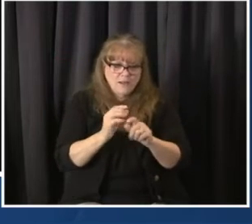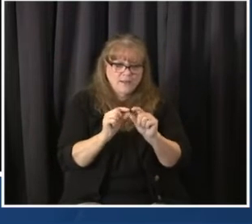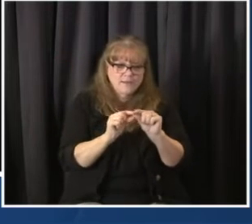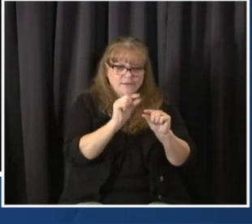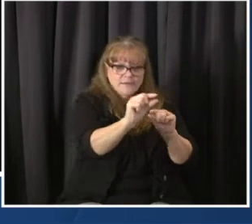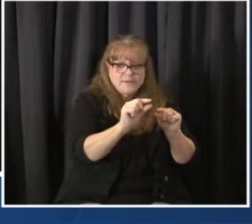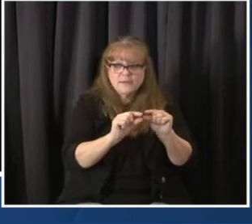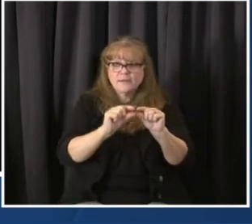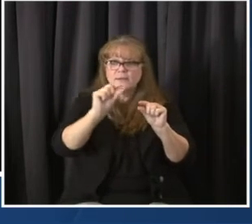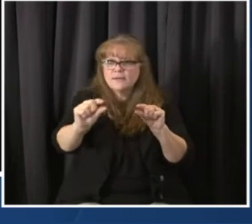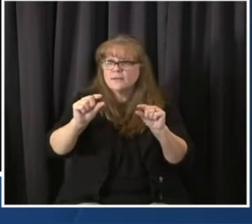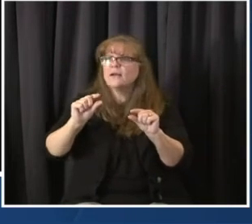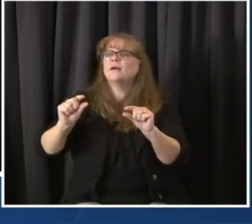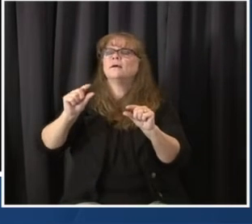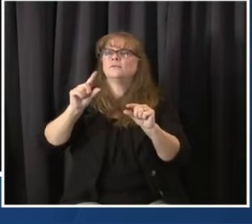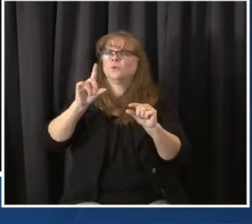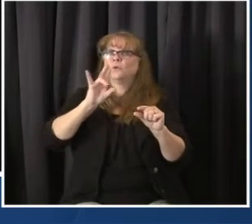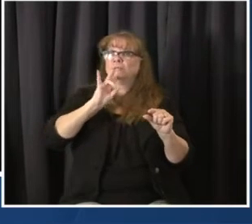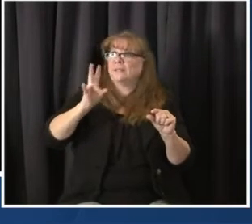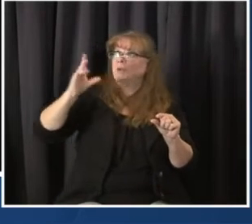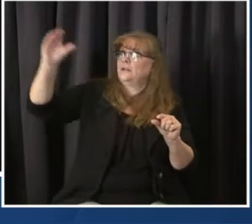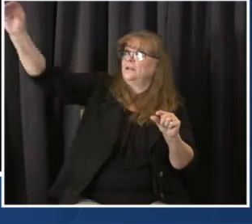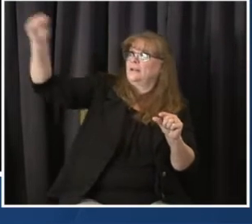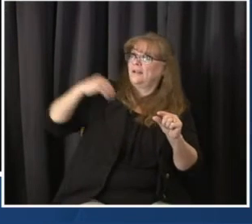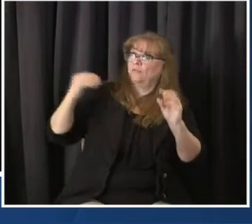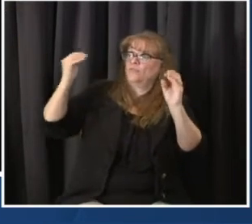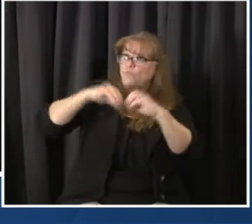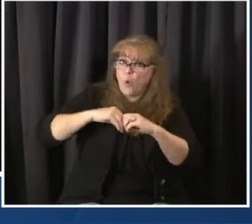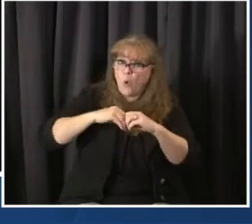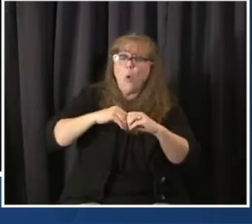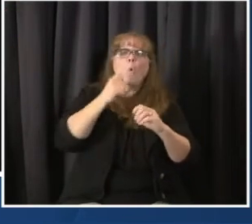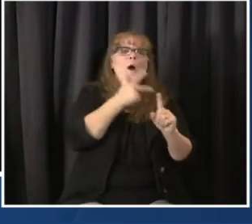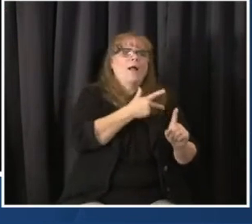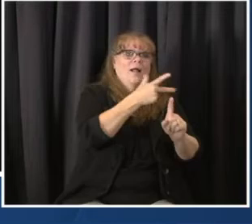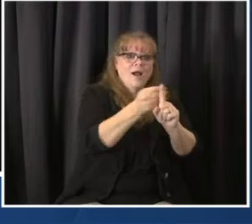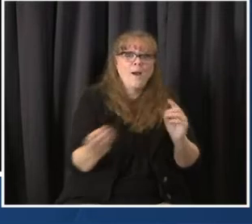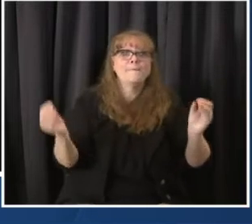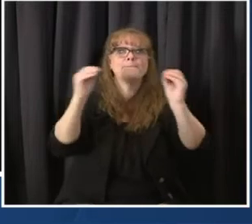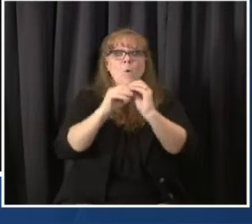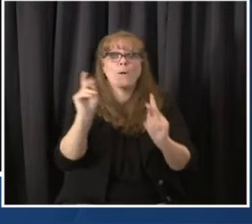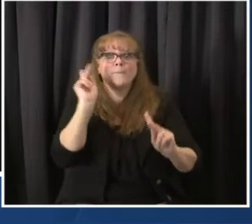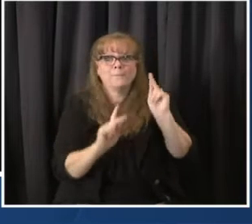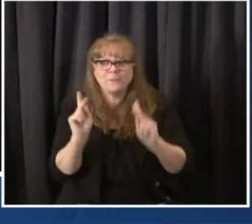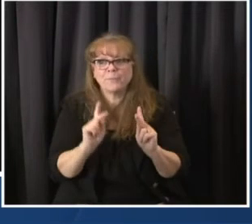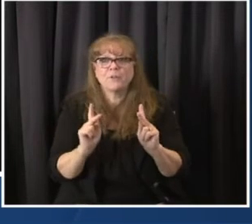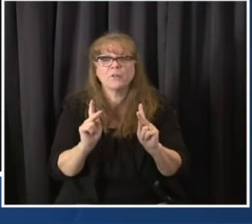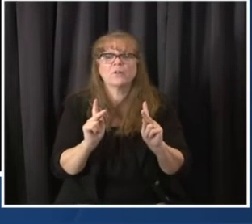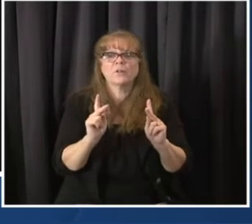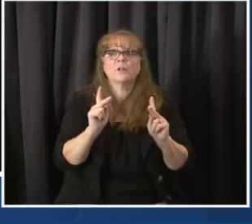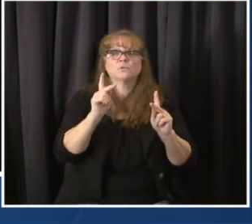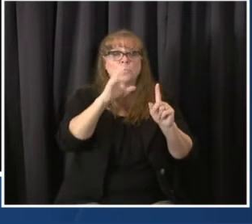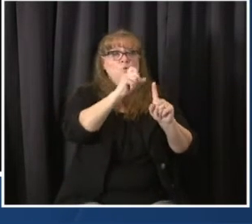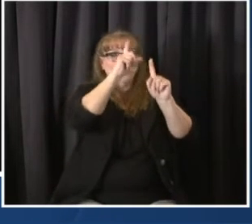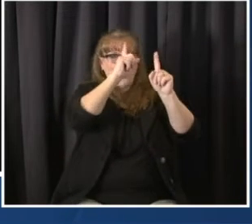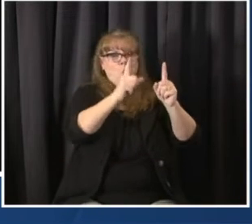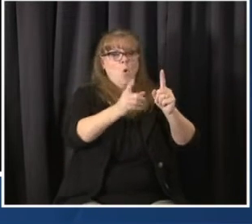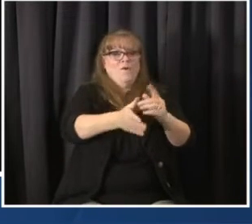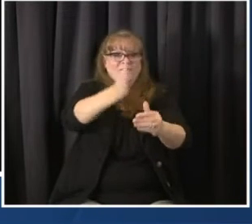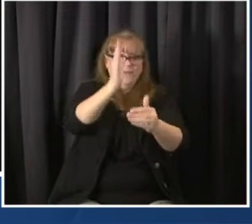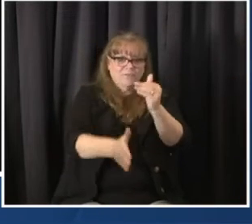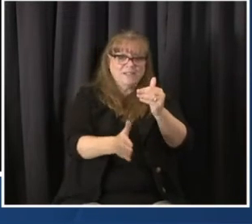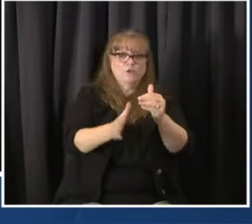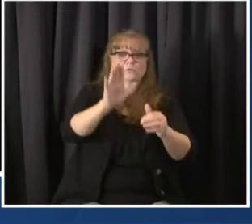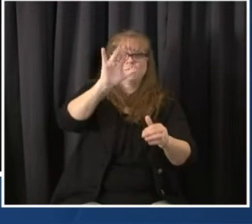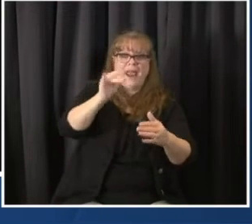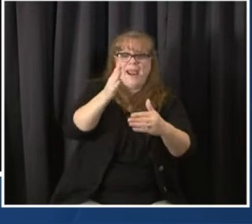But it means that you might not get that appointment for this week or even next week. Please sign up. You will have the opportunity to get the